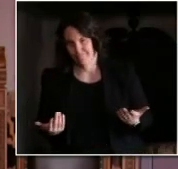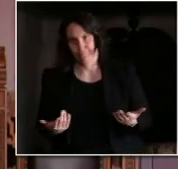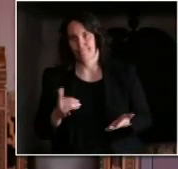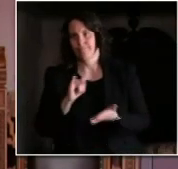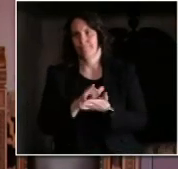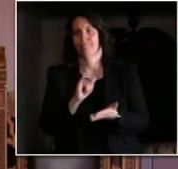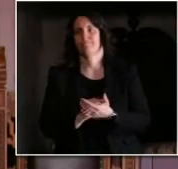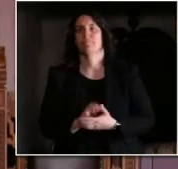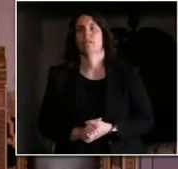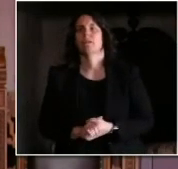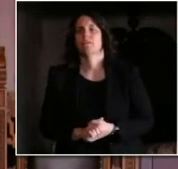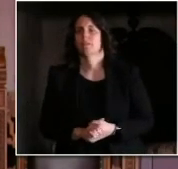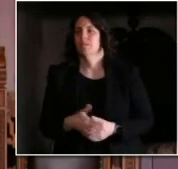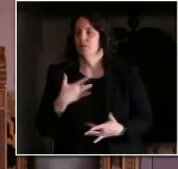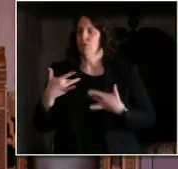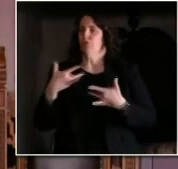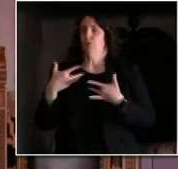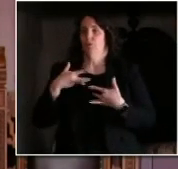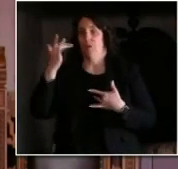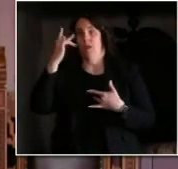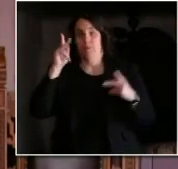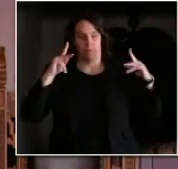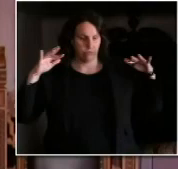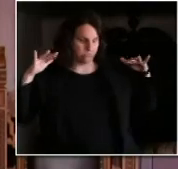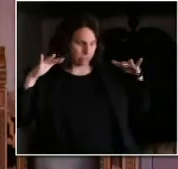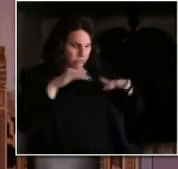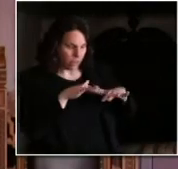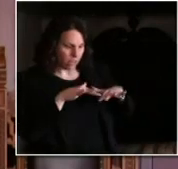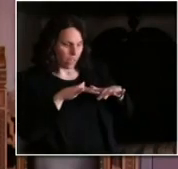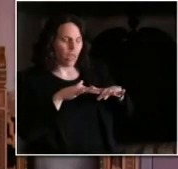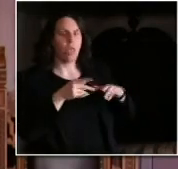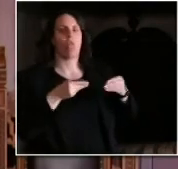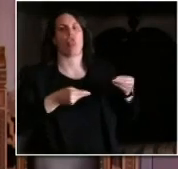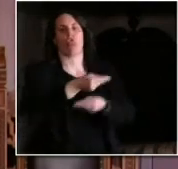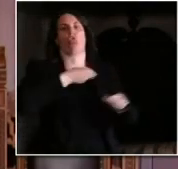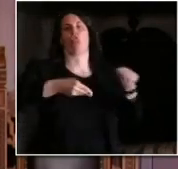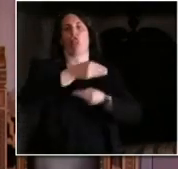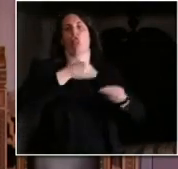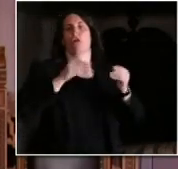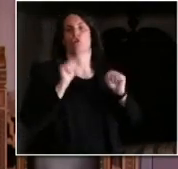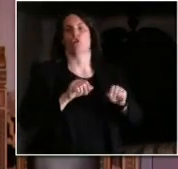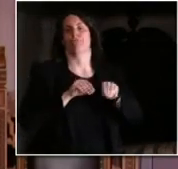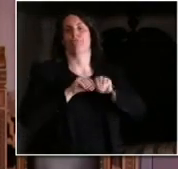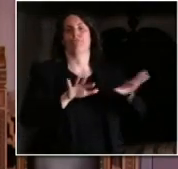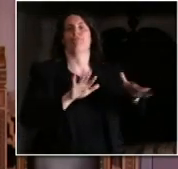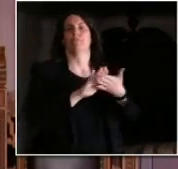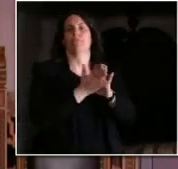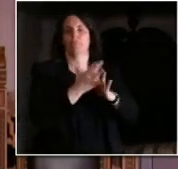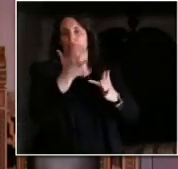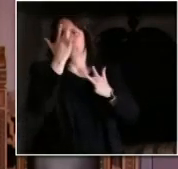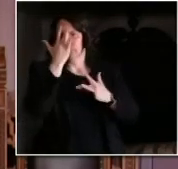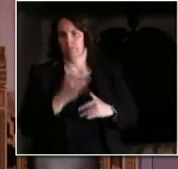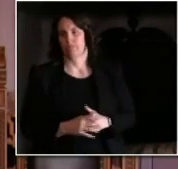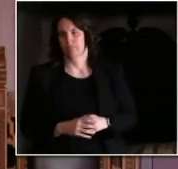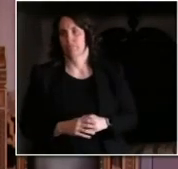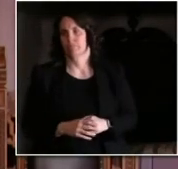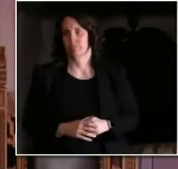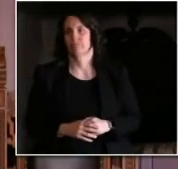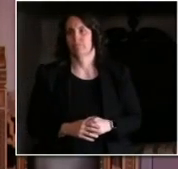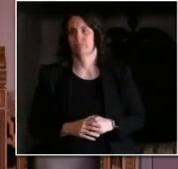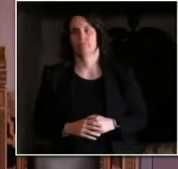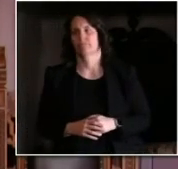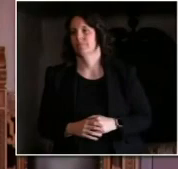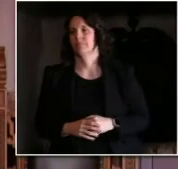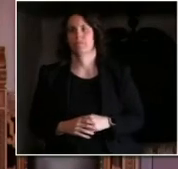groups of people hanging out with each other and spreading a disease that can give us another